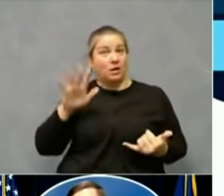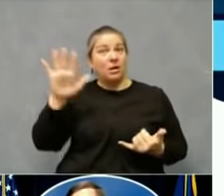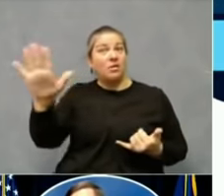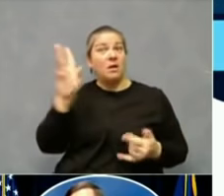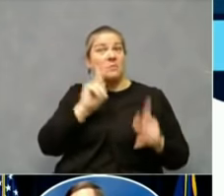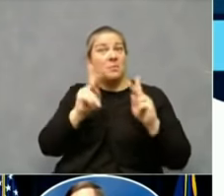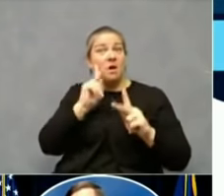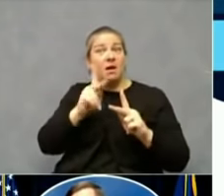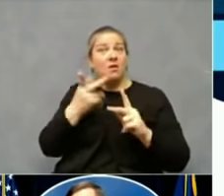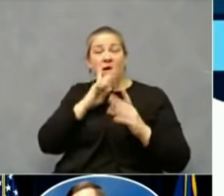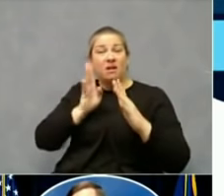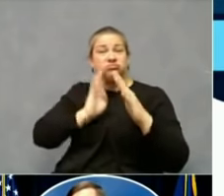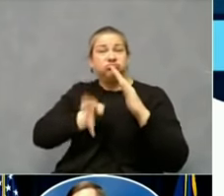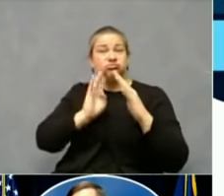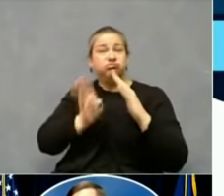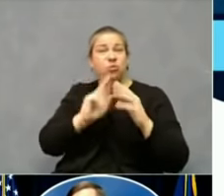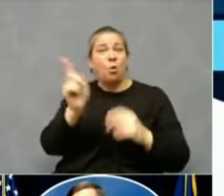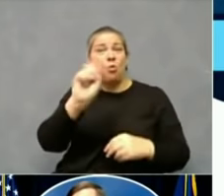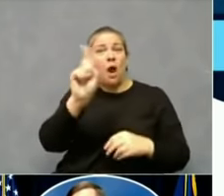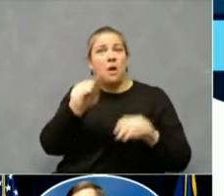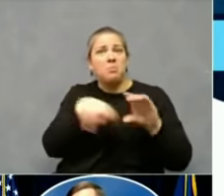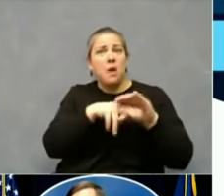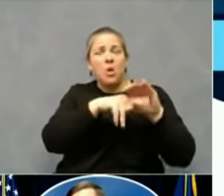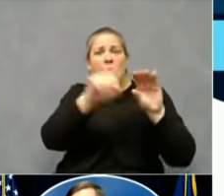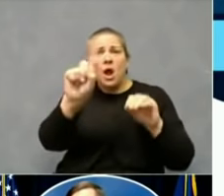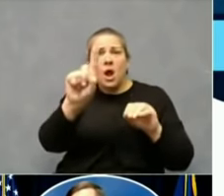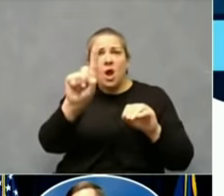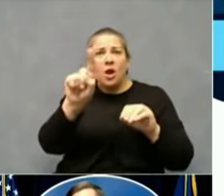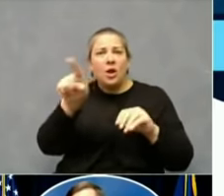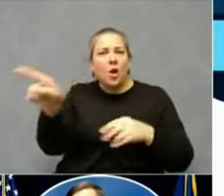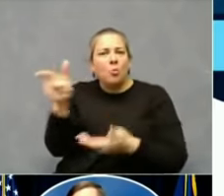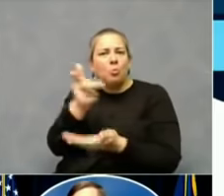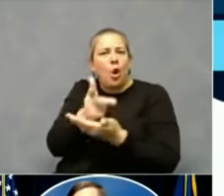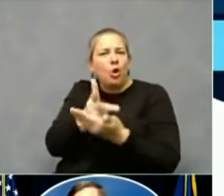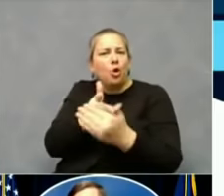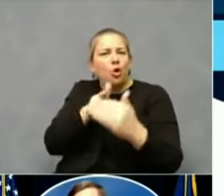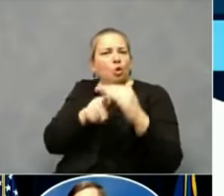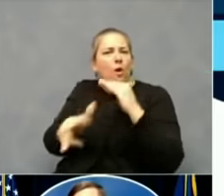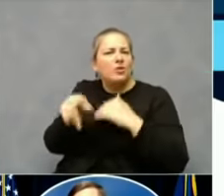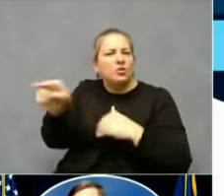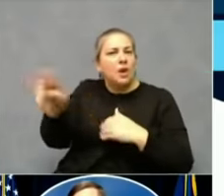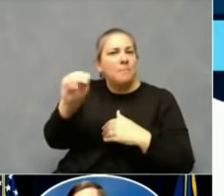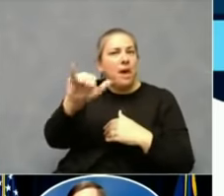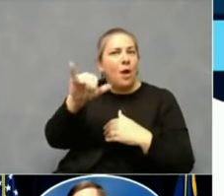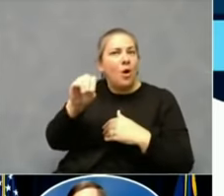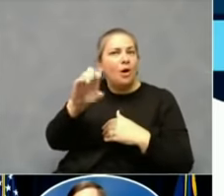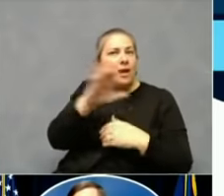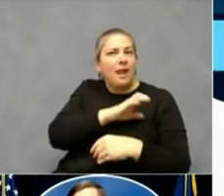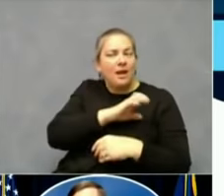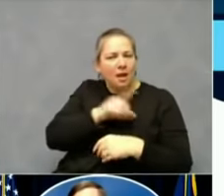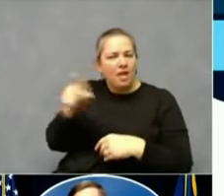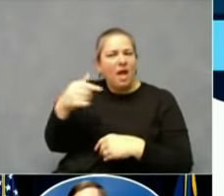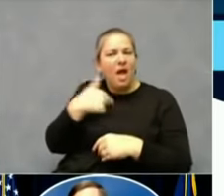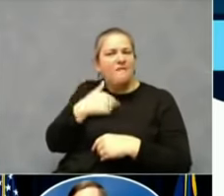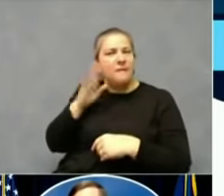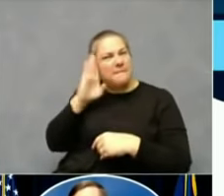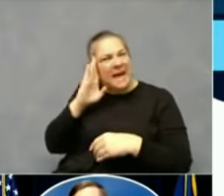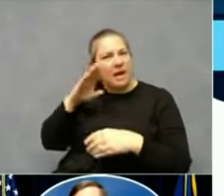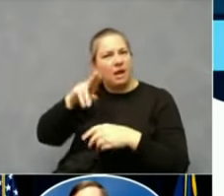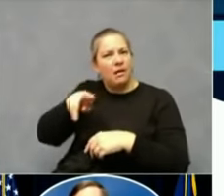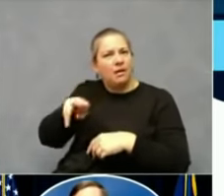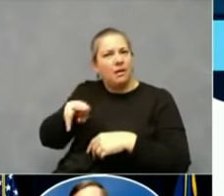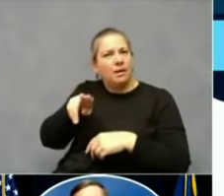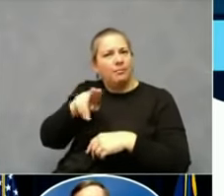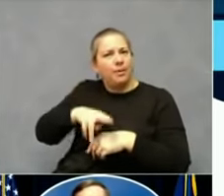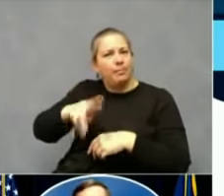Did you ever think in our lifetime that you could potentially be in a hospital bed, in a parking